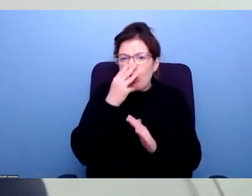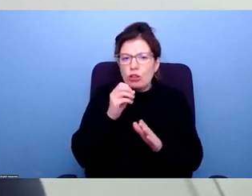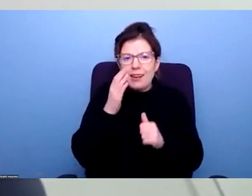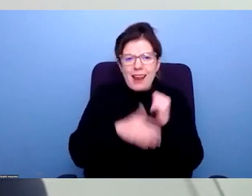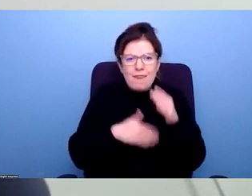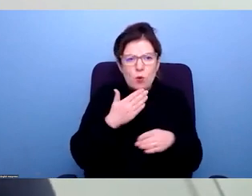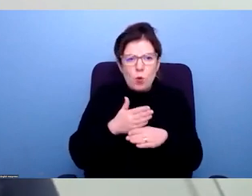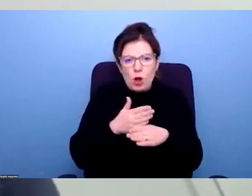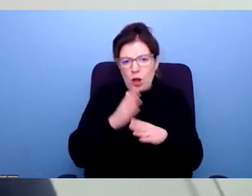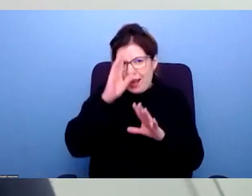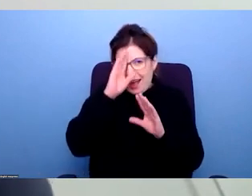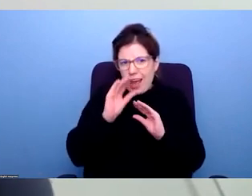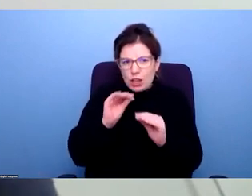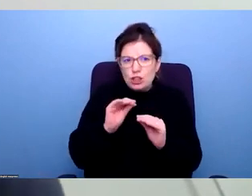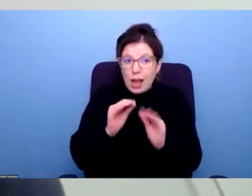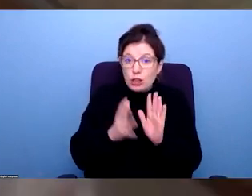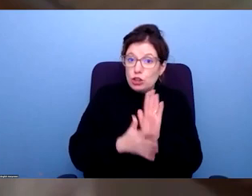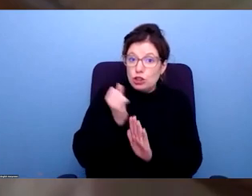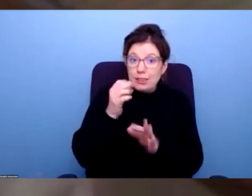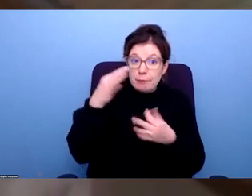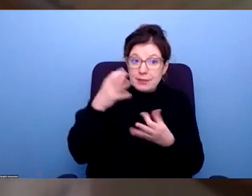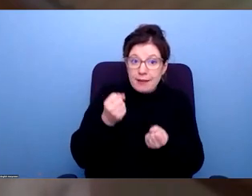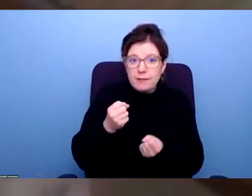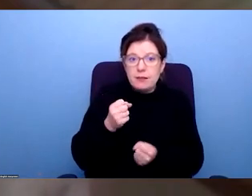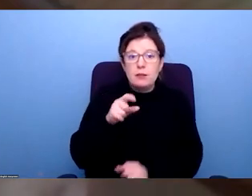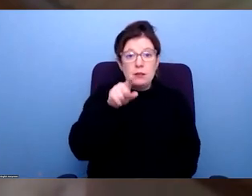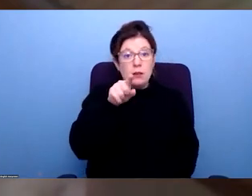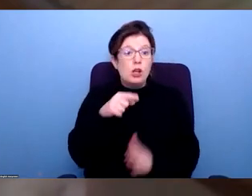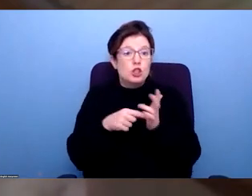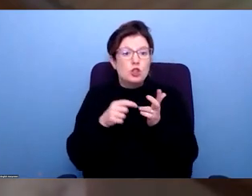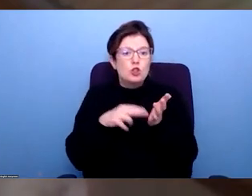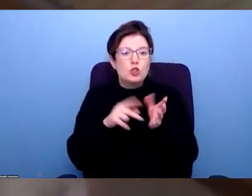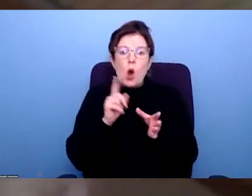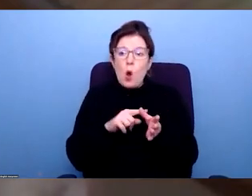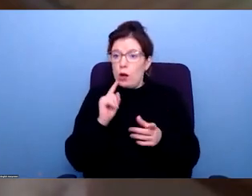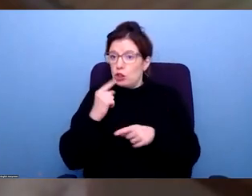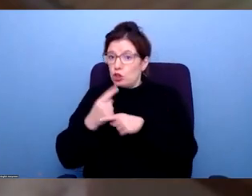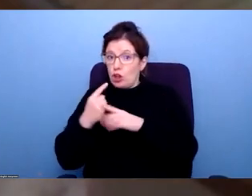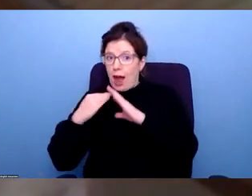on their educational attainment? No, but I saw that question in the chat. I think that's I think you're right. I mean, there's